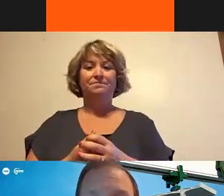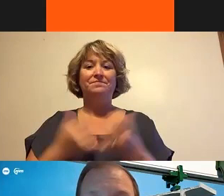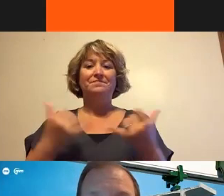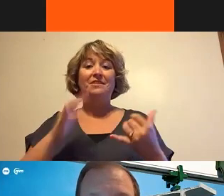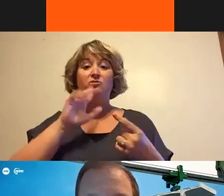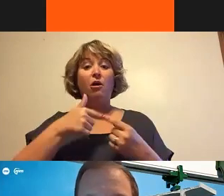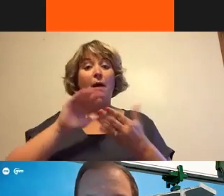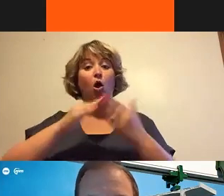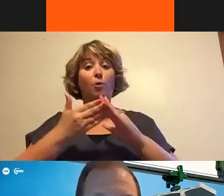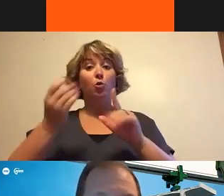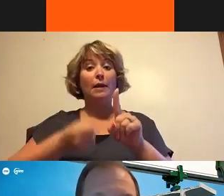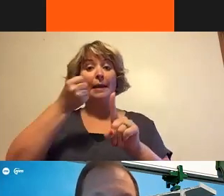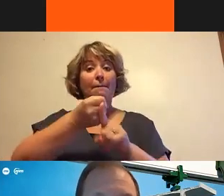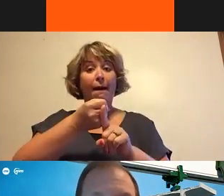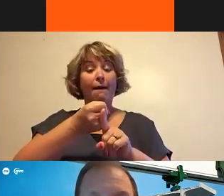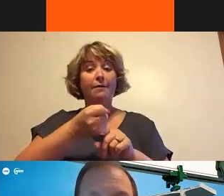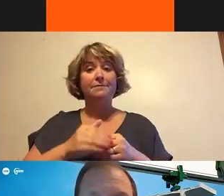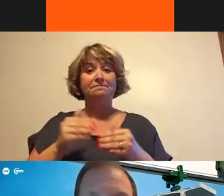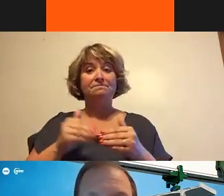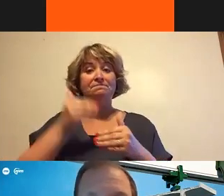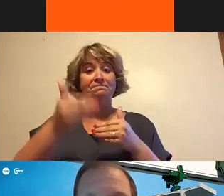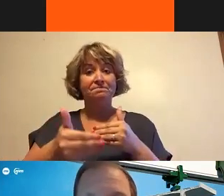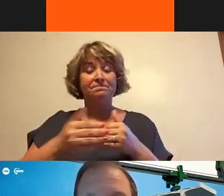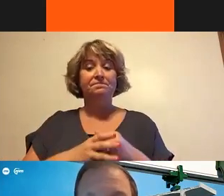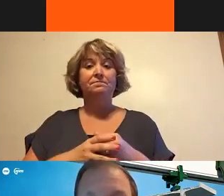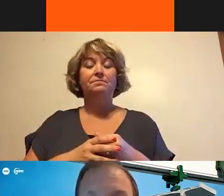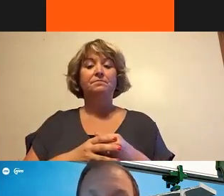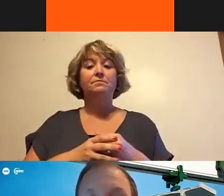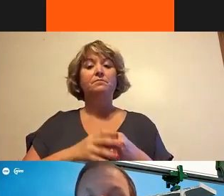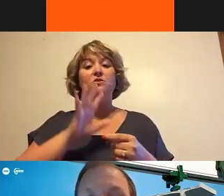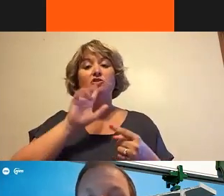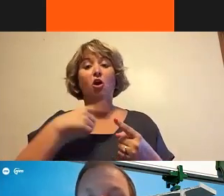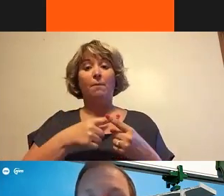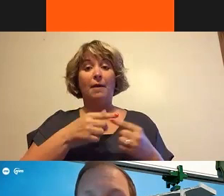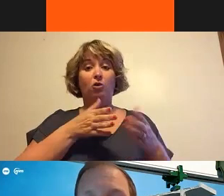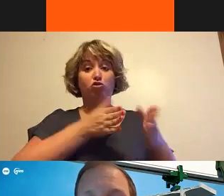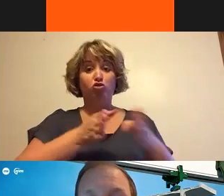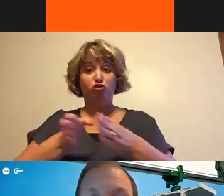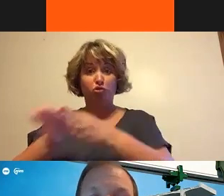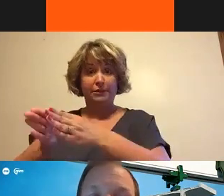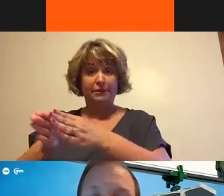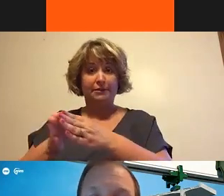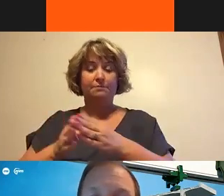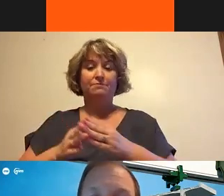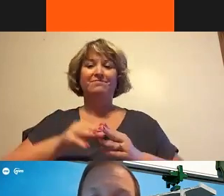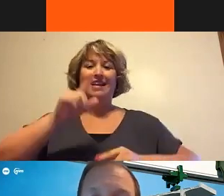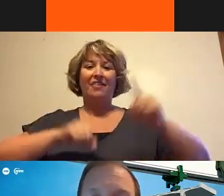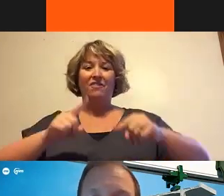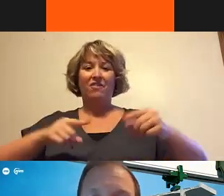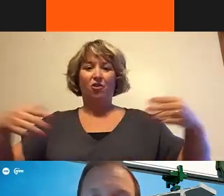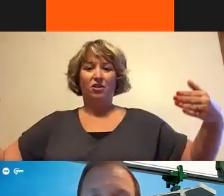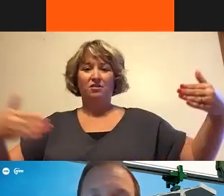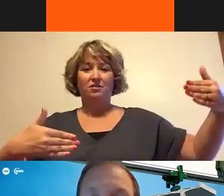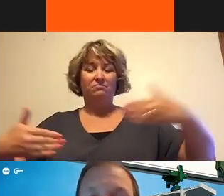to the community. Next slide. So first off, we'll talk about the streets. So as the various side streets running through the –